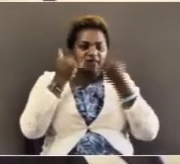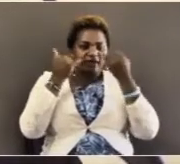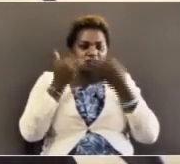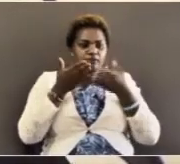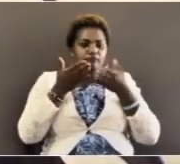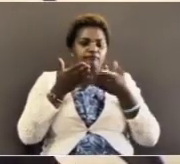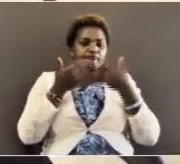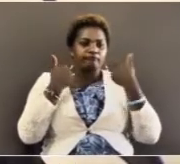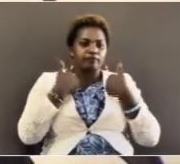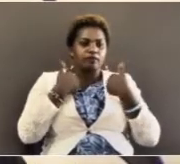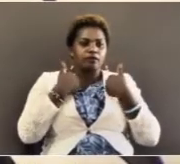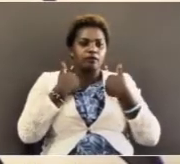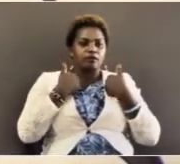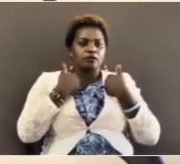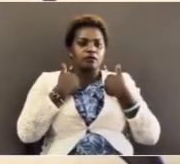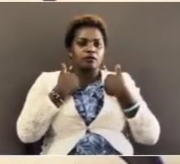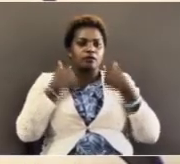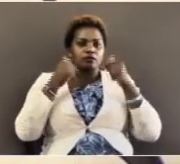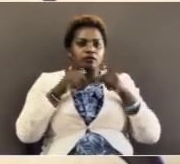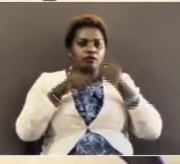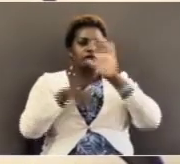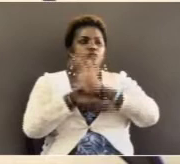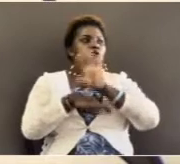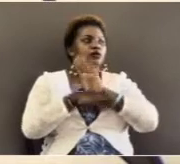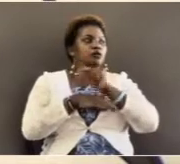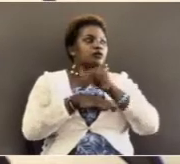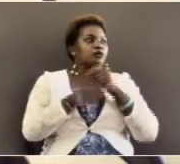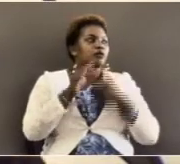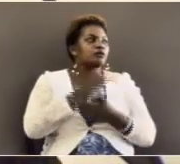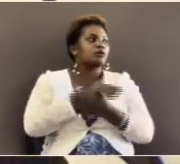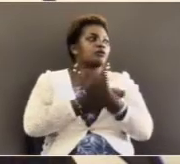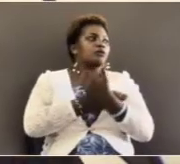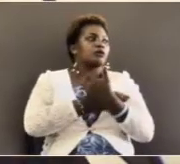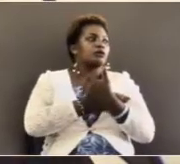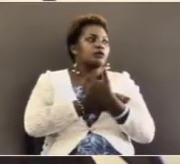me to this purupet this morning.